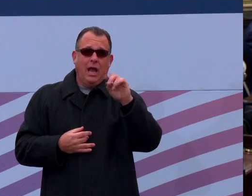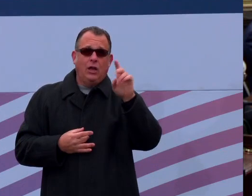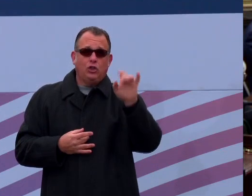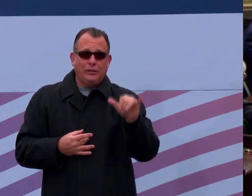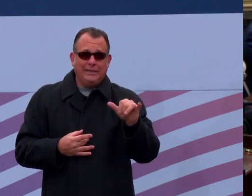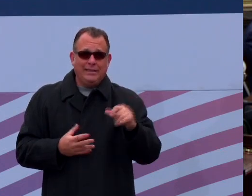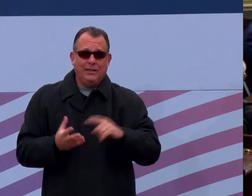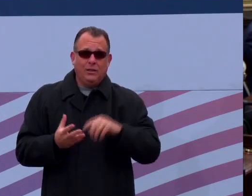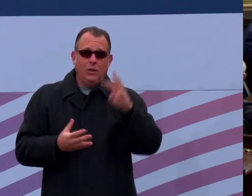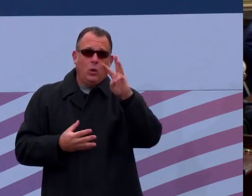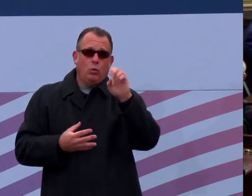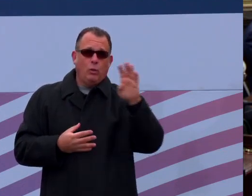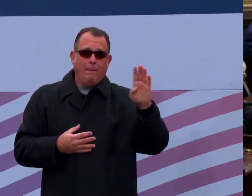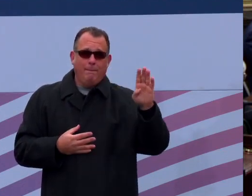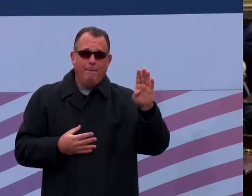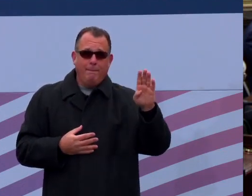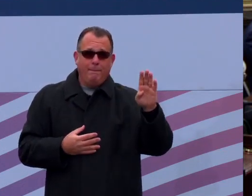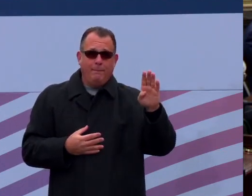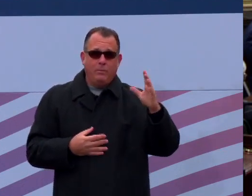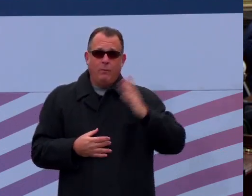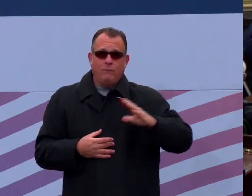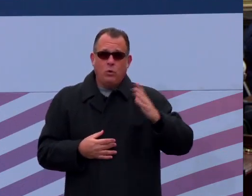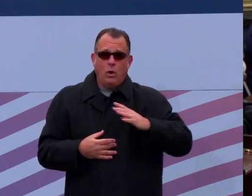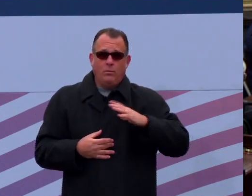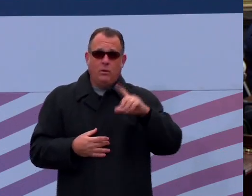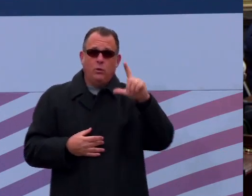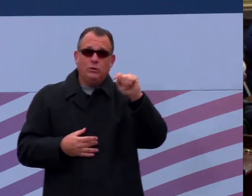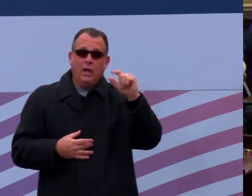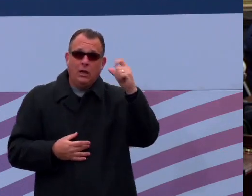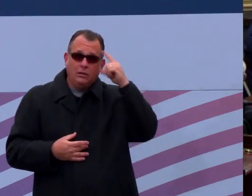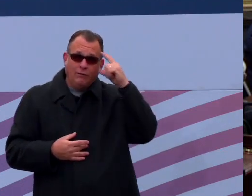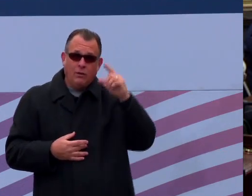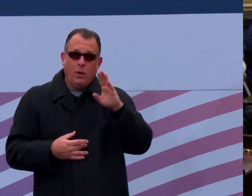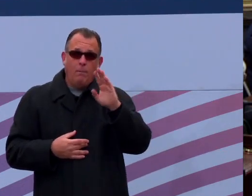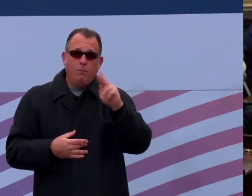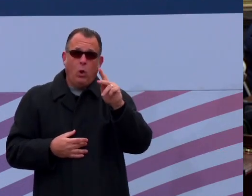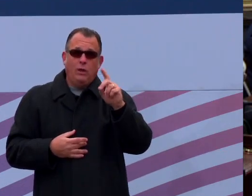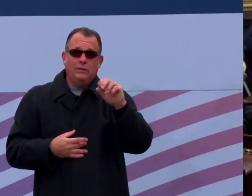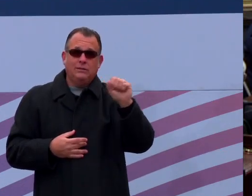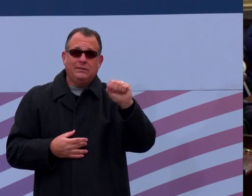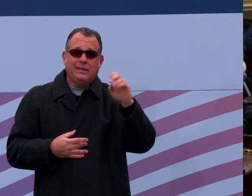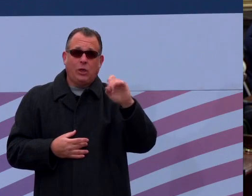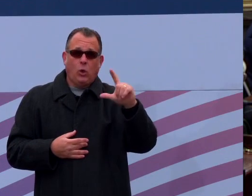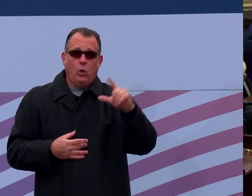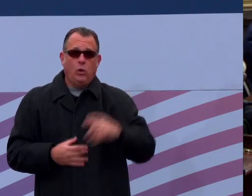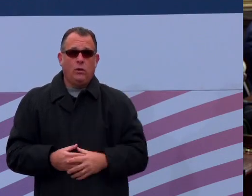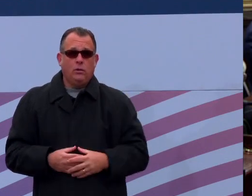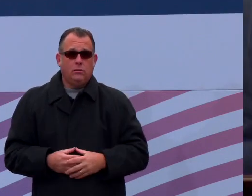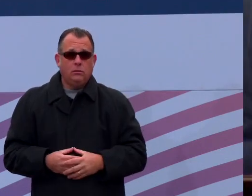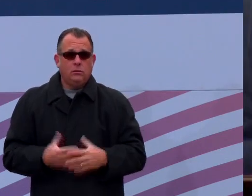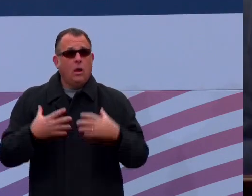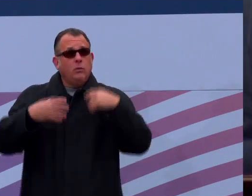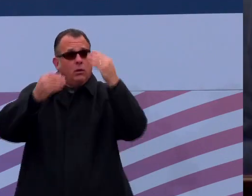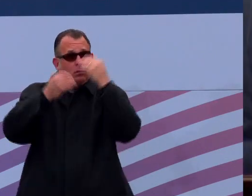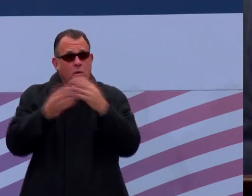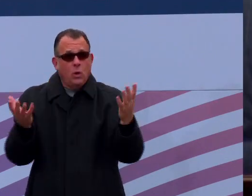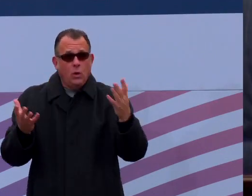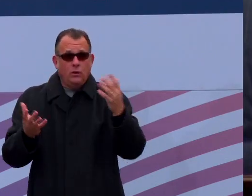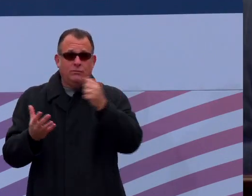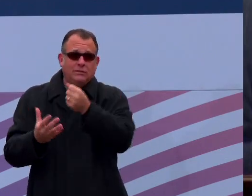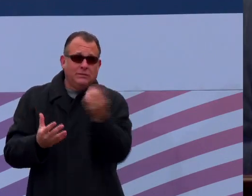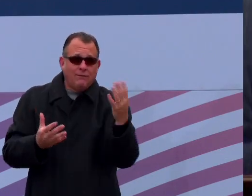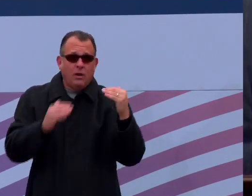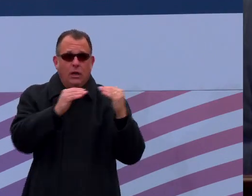We're also joined by former Lieutenant Governor Mark Singel. Madam President, we have several members, colleagues of Lieutenant